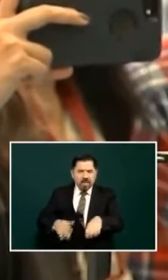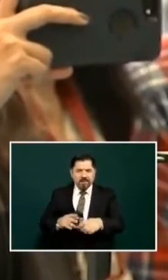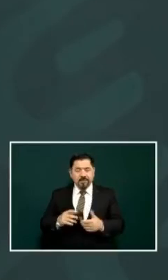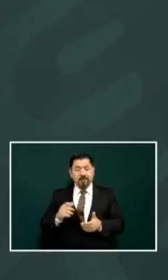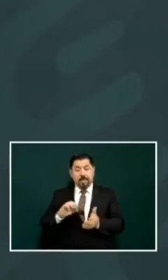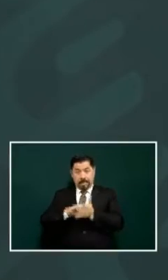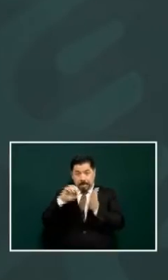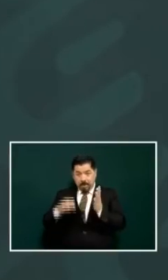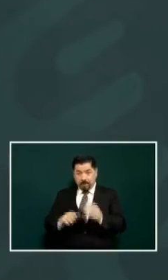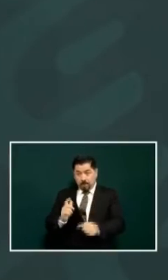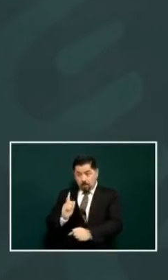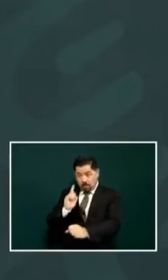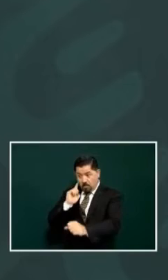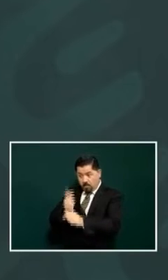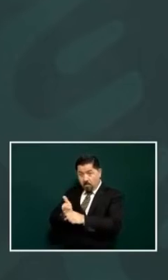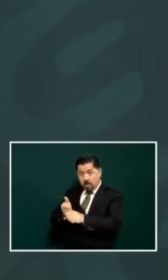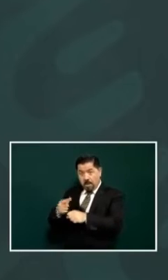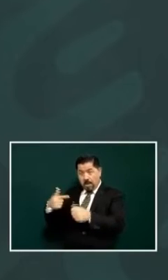and in case the